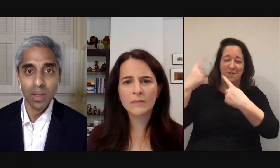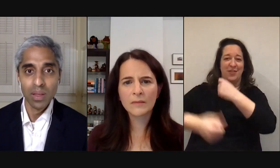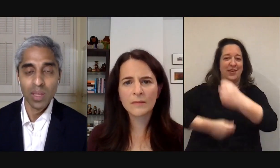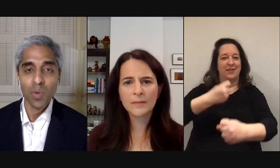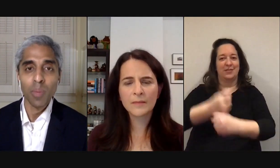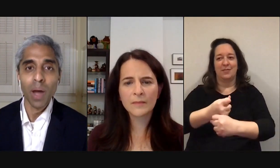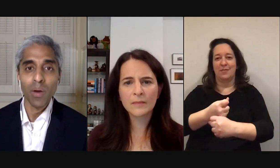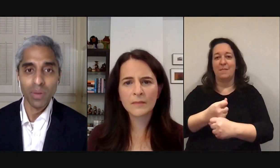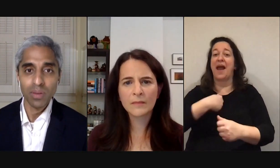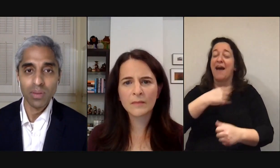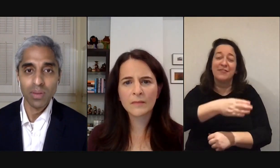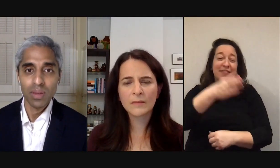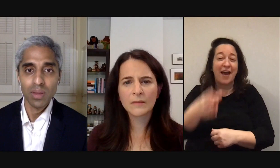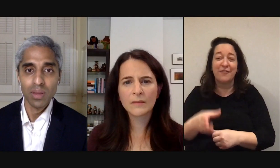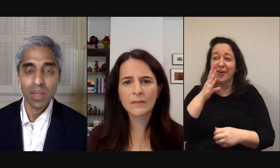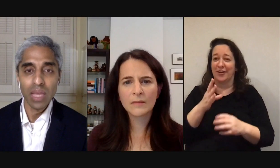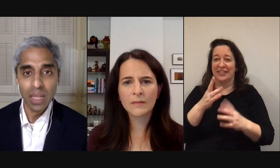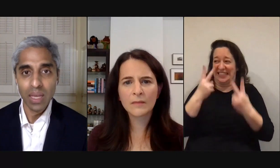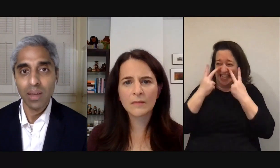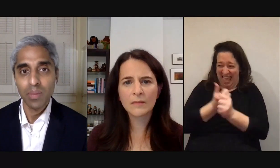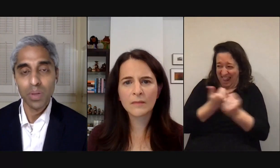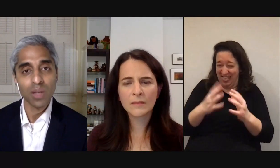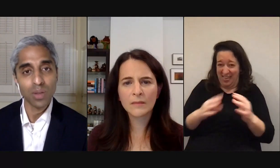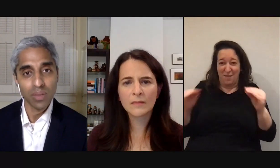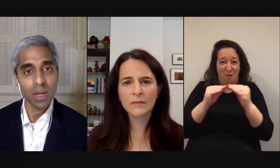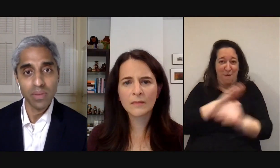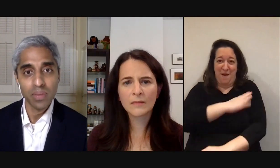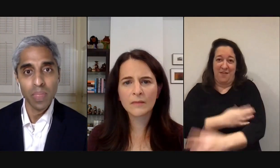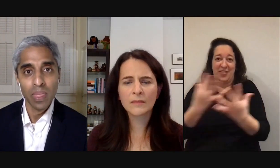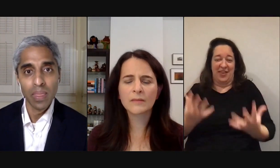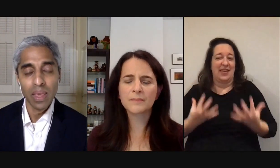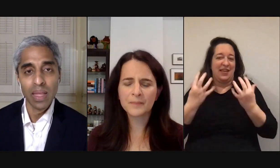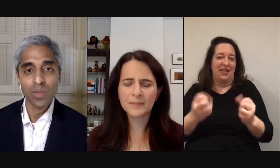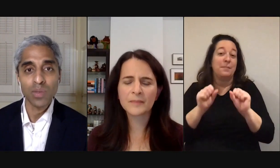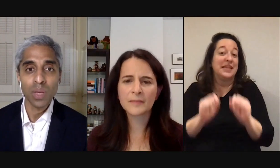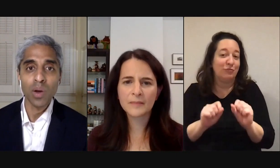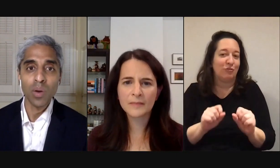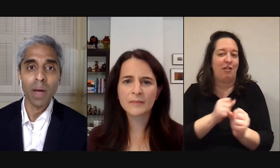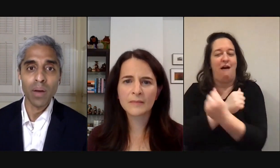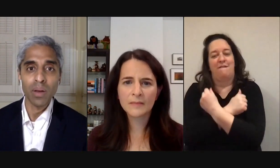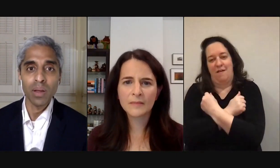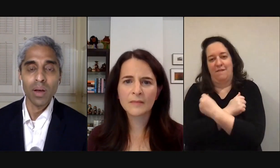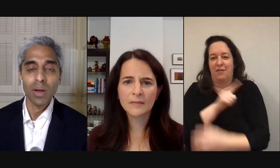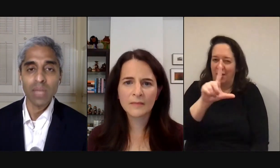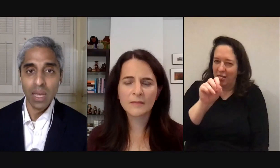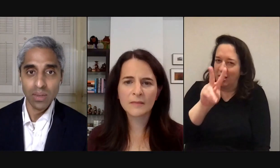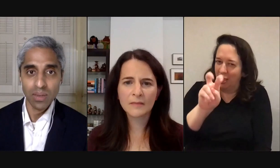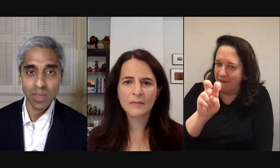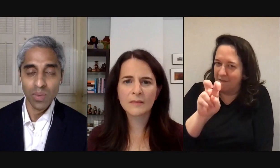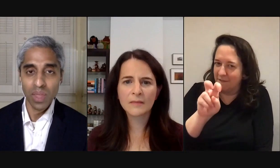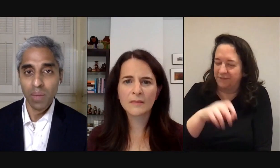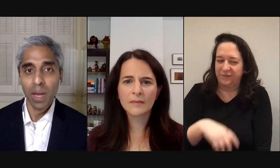that is more powerful than the healing potential of love and that's why as we go about our